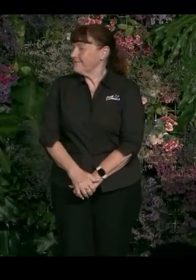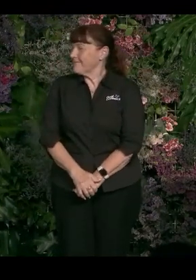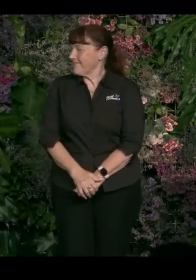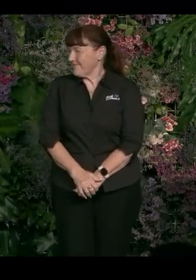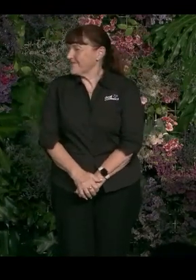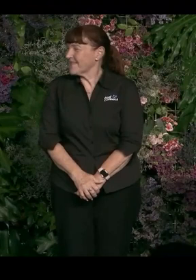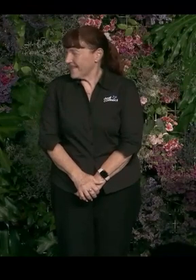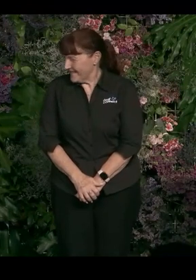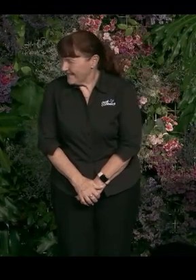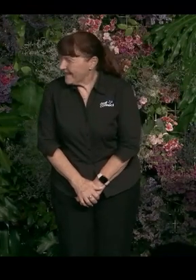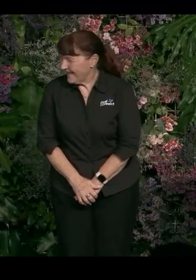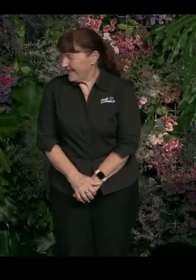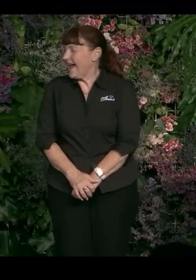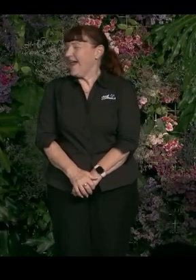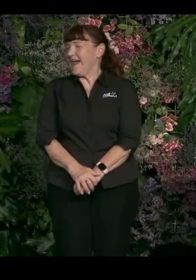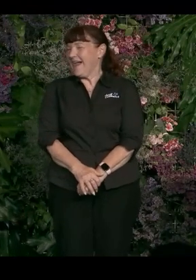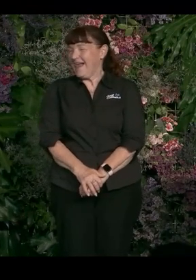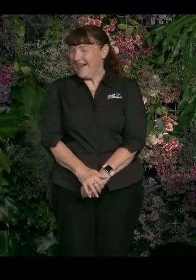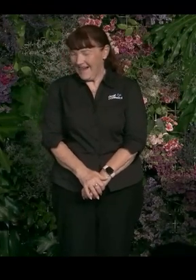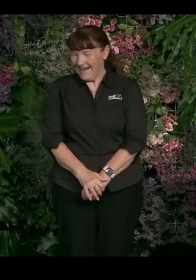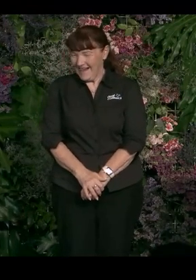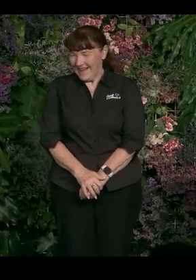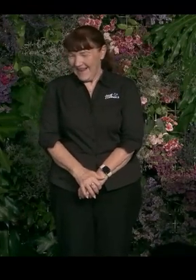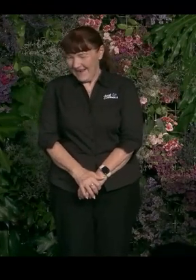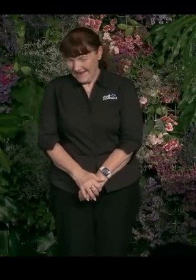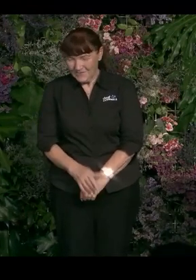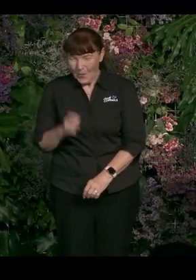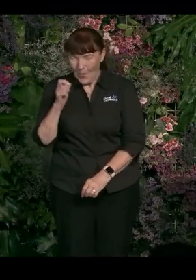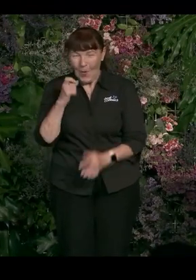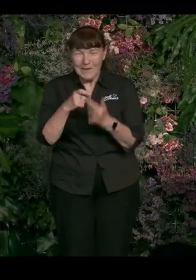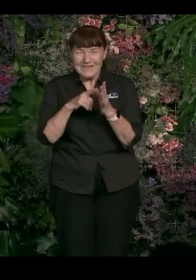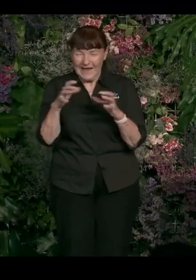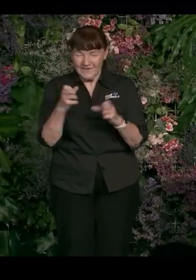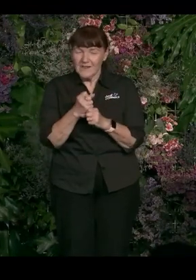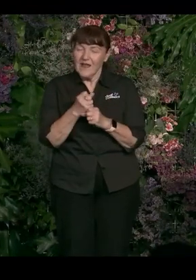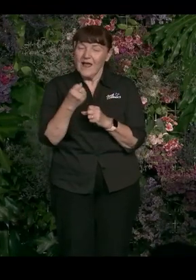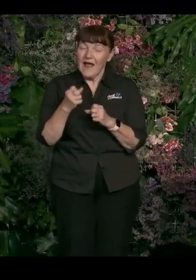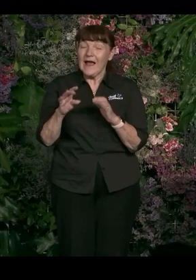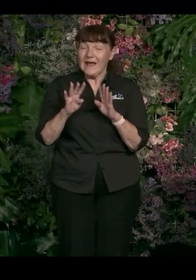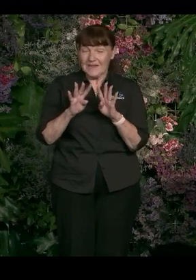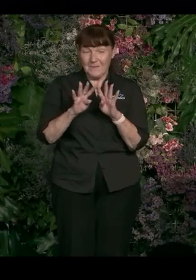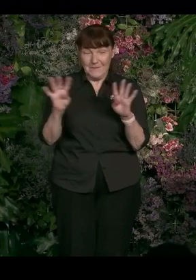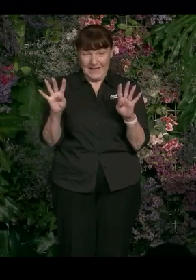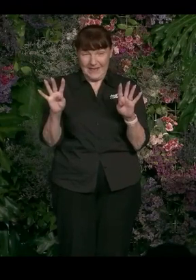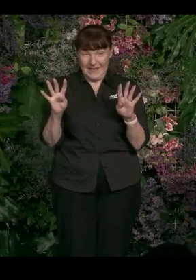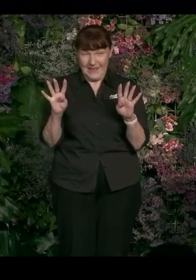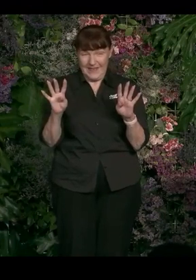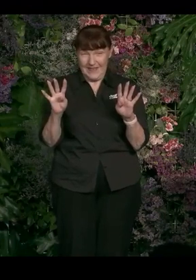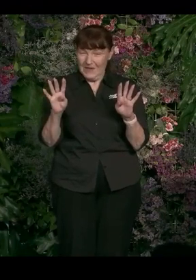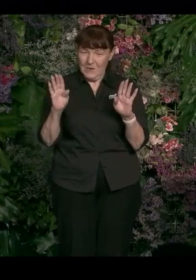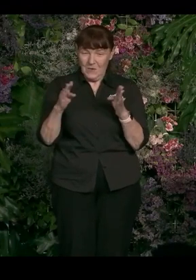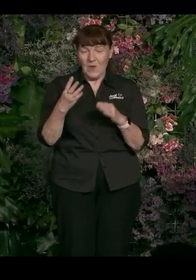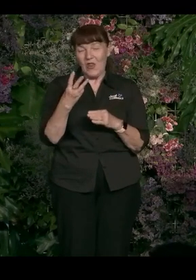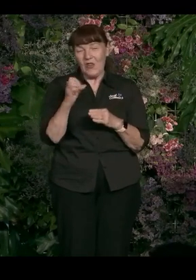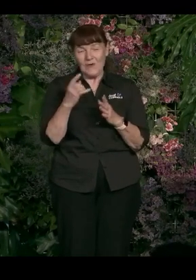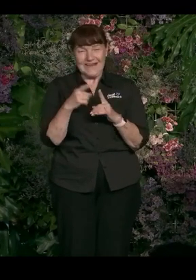You're almost there, Kate. You're almost there. You're almost there. I'd like to ask the panel, if you can, in 30 seconds, let the